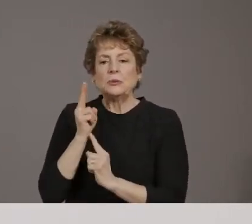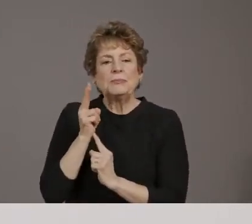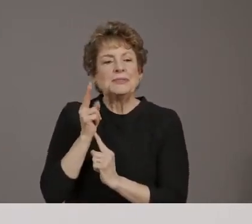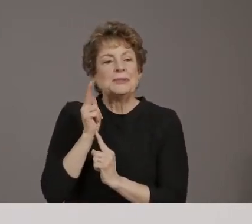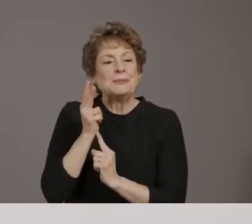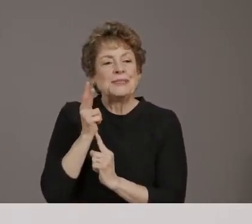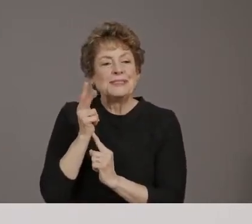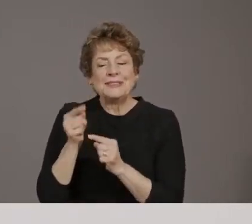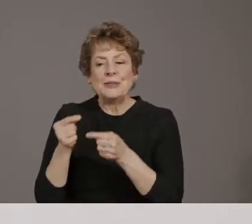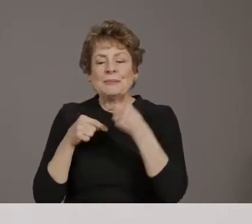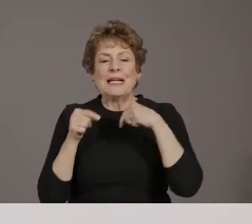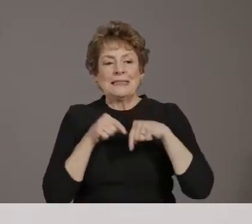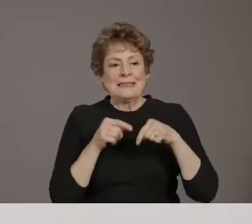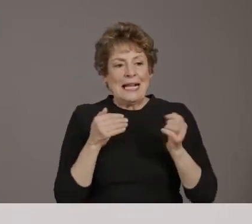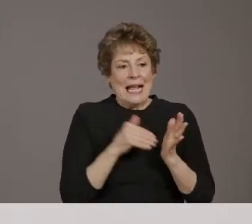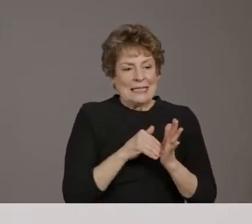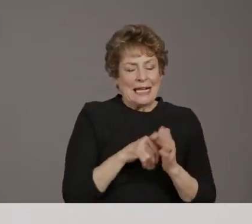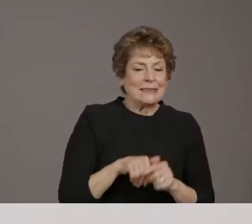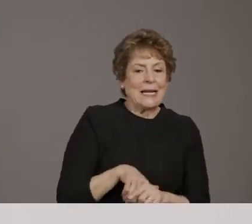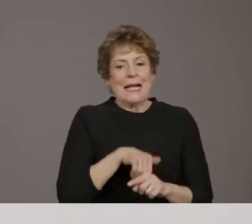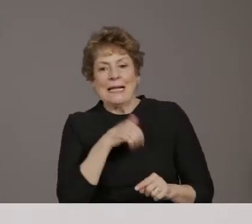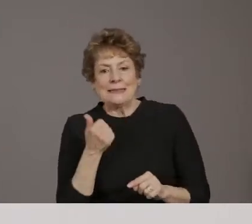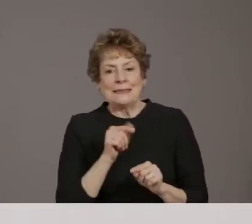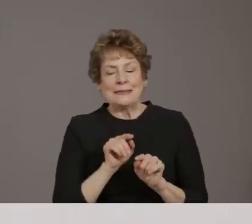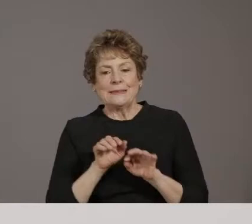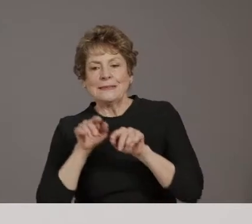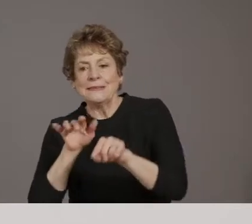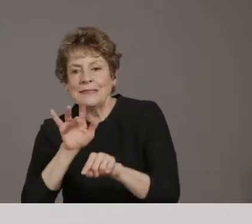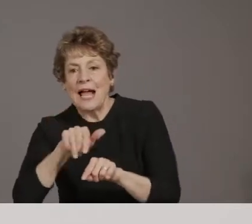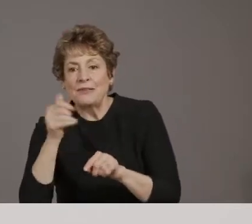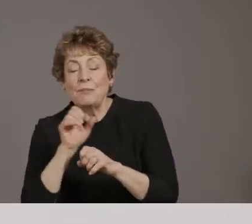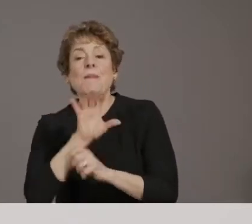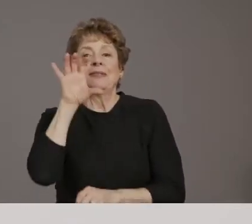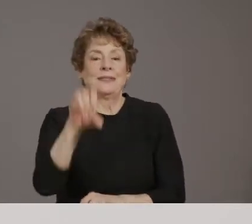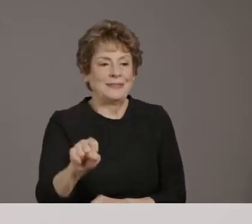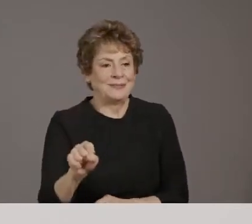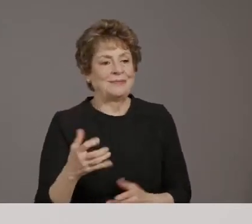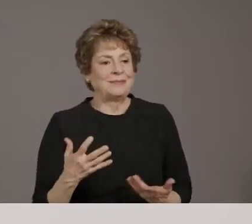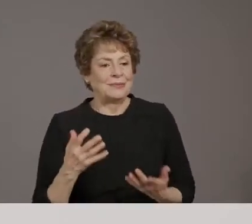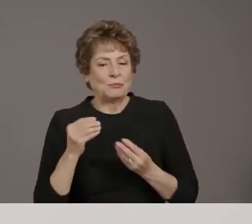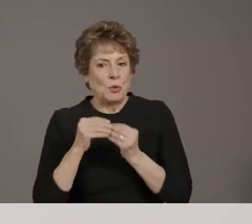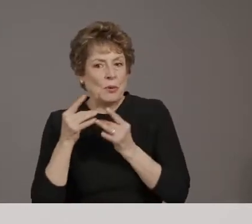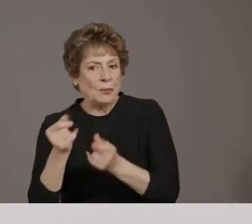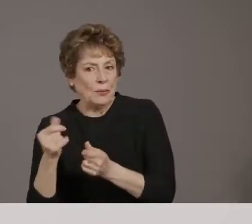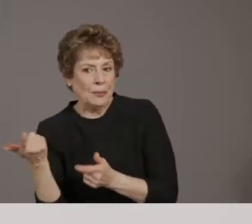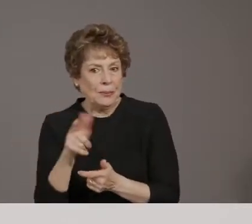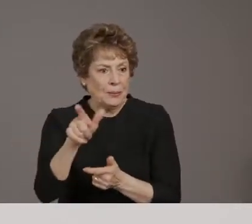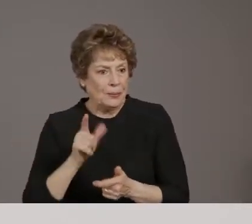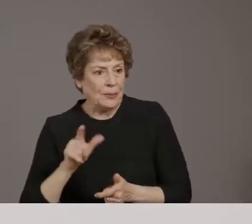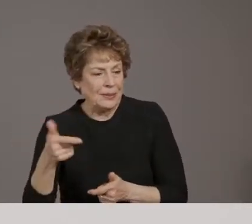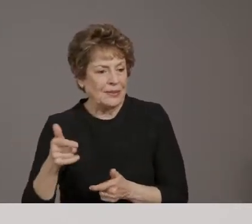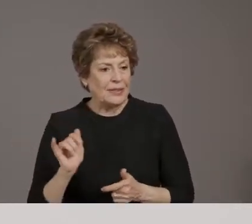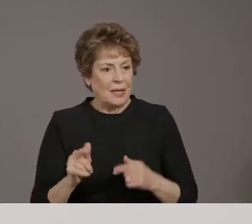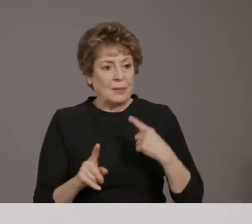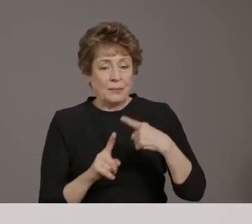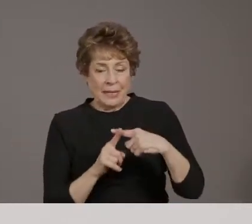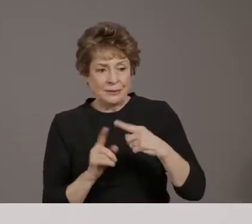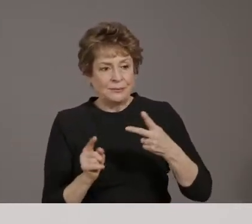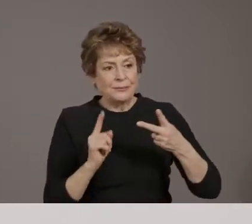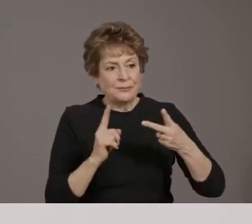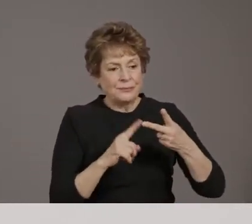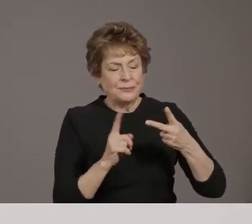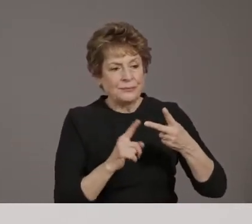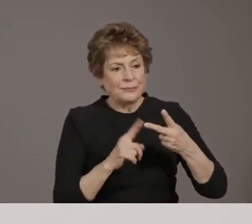that that will fix, um, that, but we're also working on an overall hold of the appointments, um, for future releases as well.